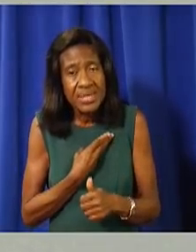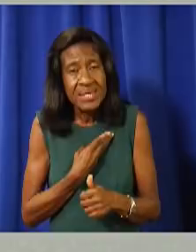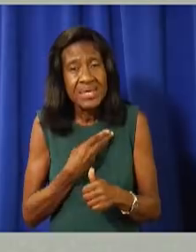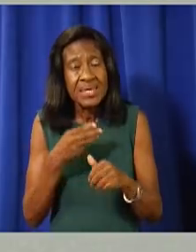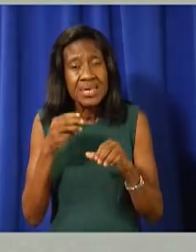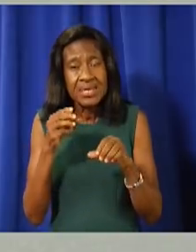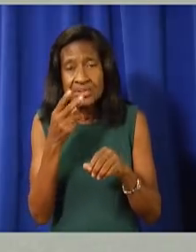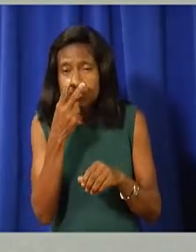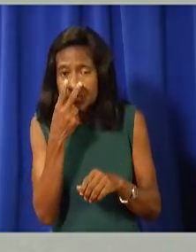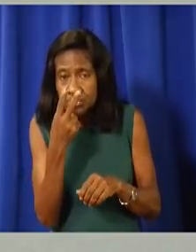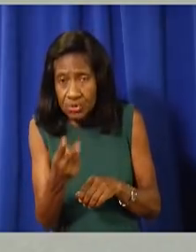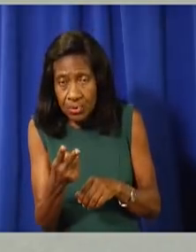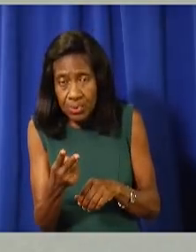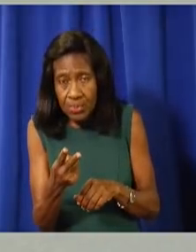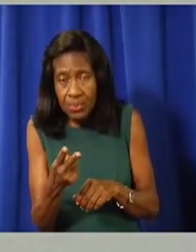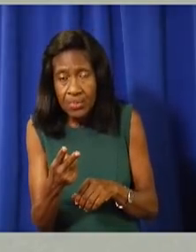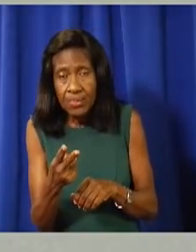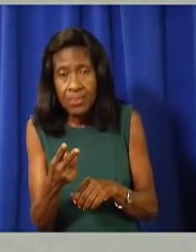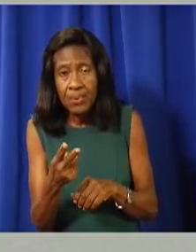learning through observation.